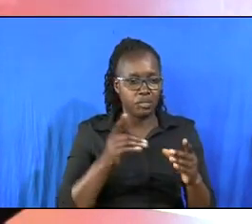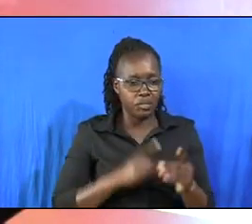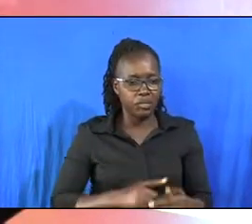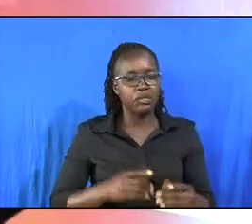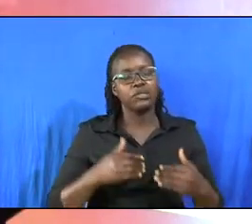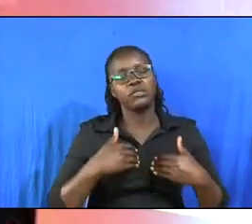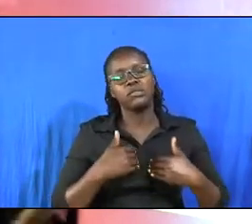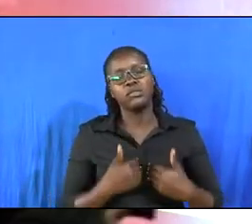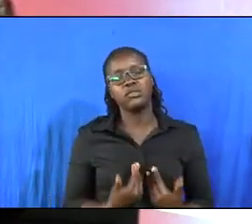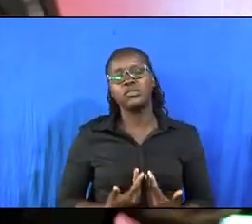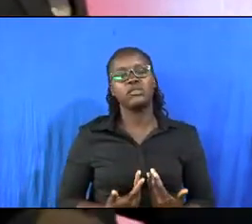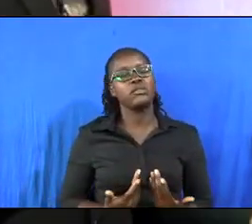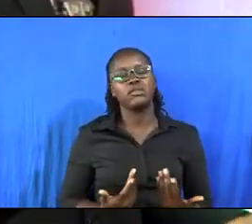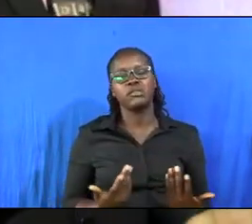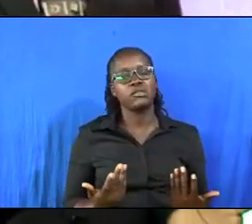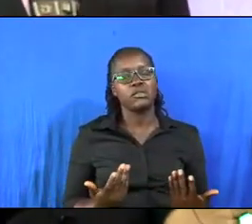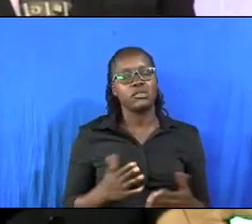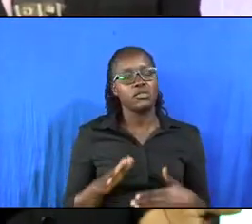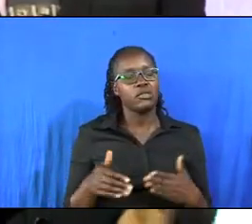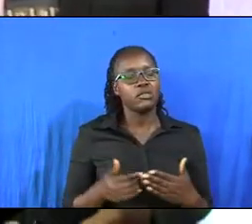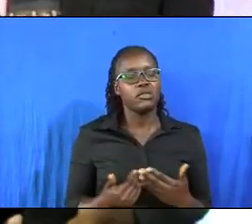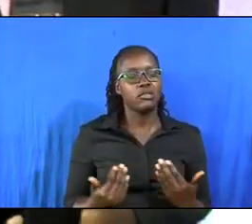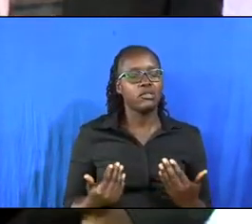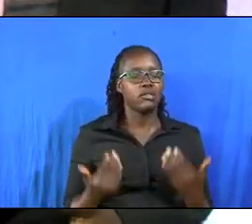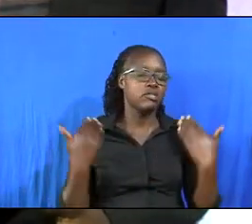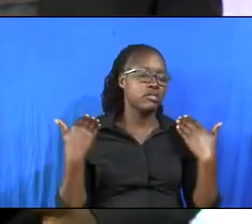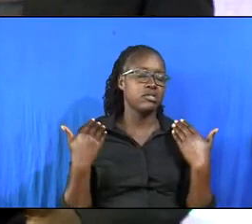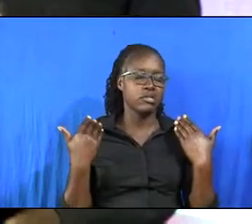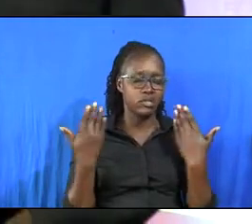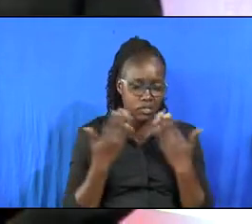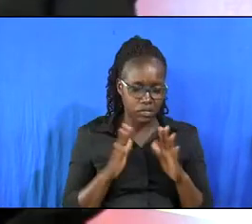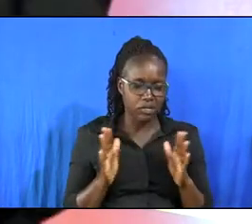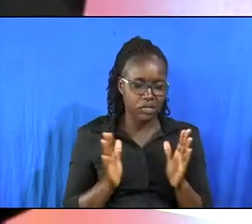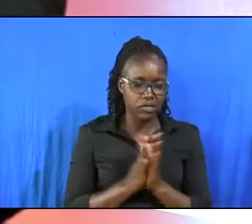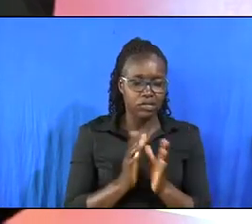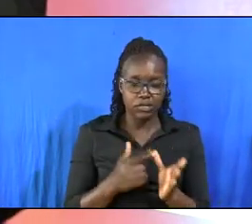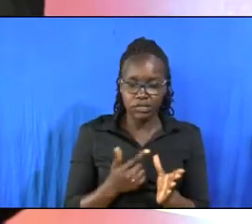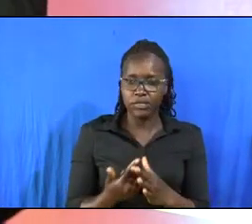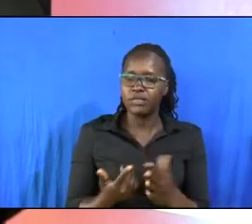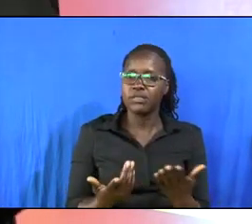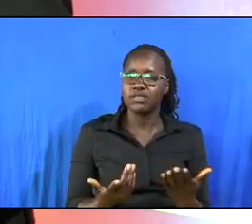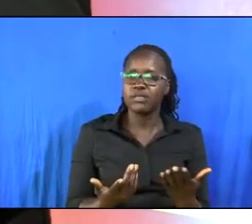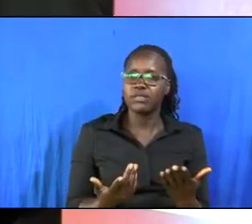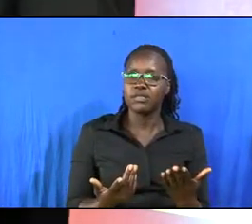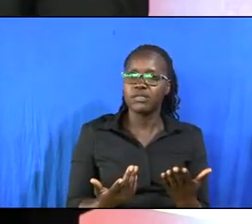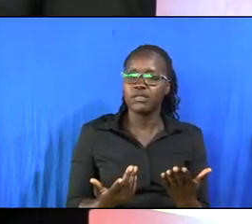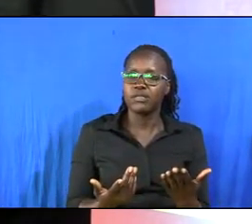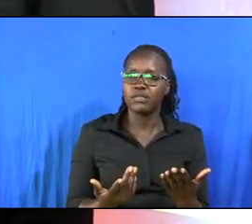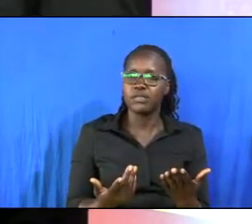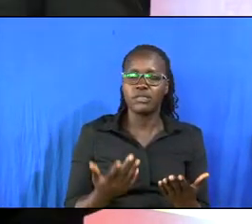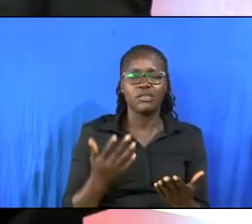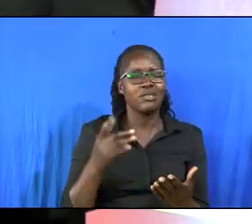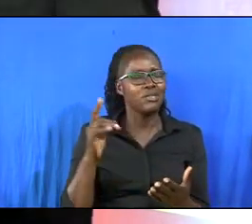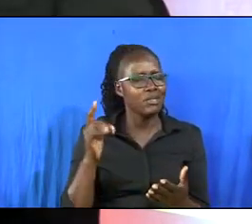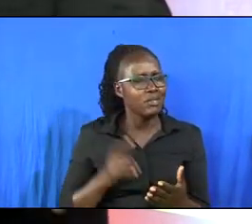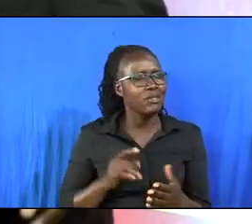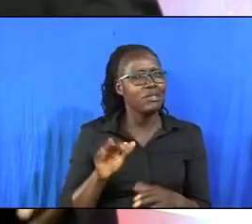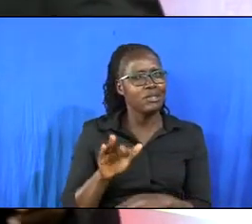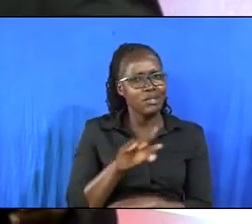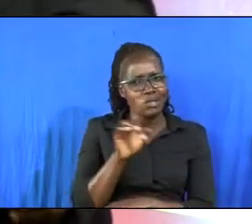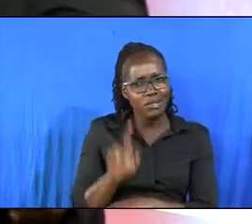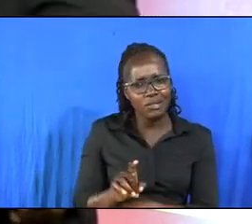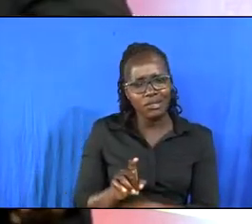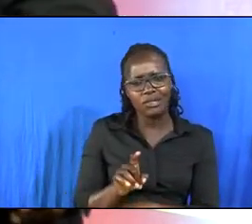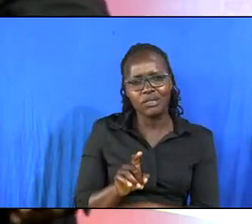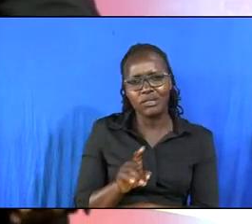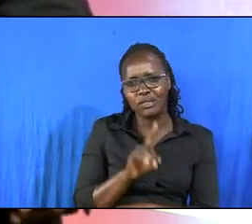were tired and all of them were asleep, and then he had to ask them questions.